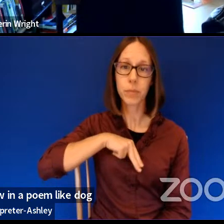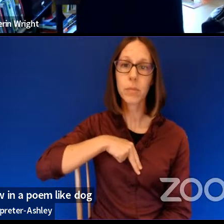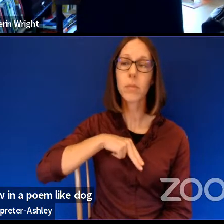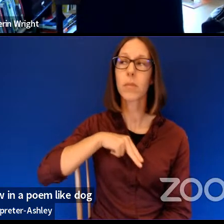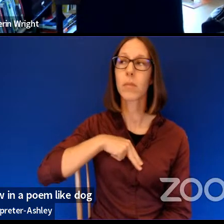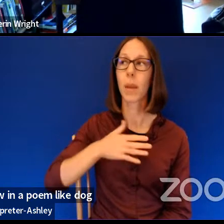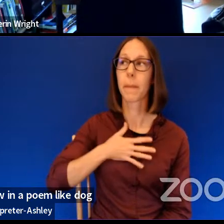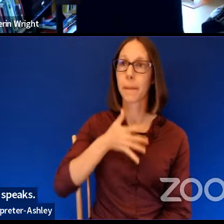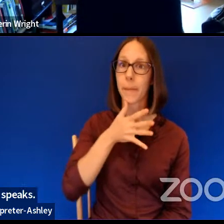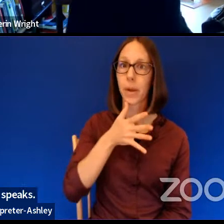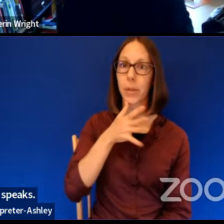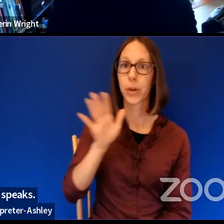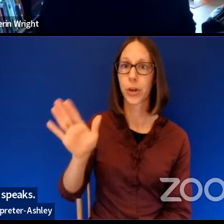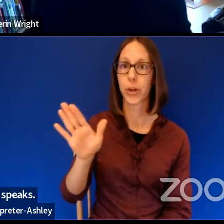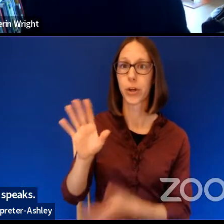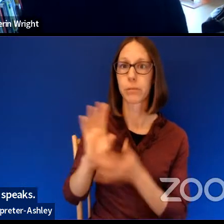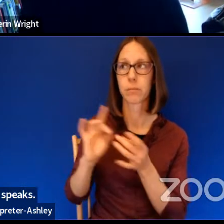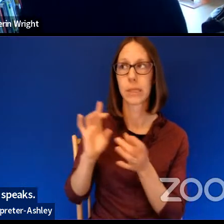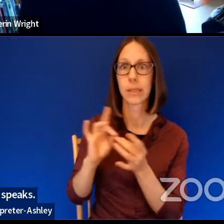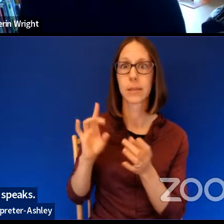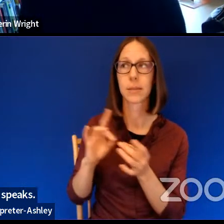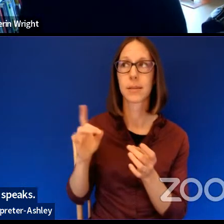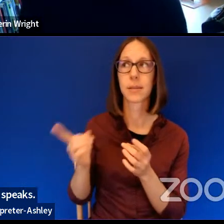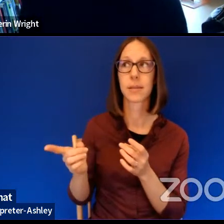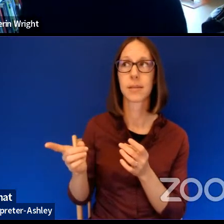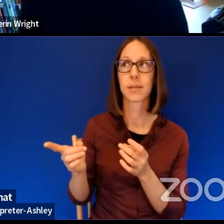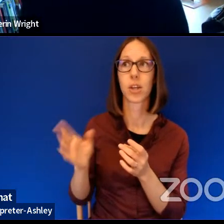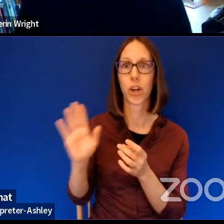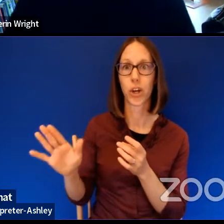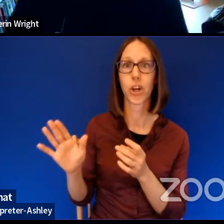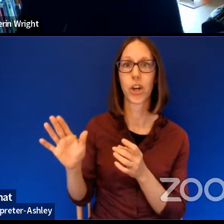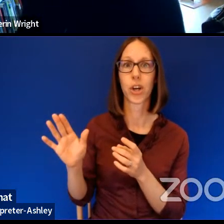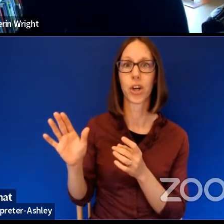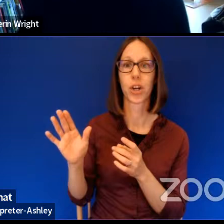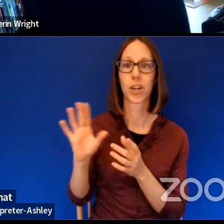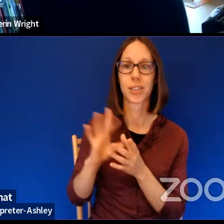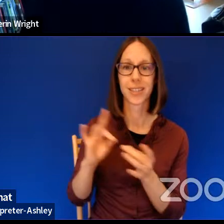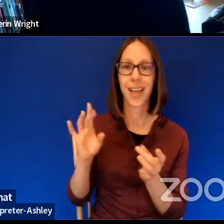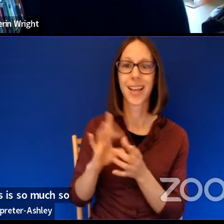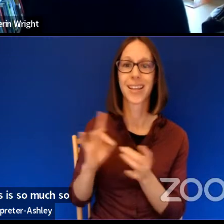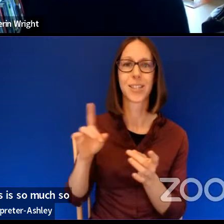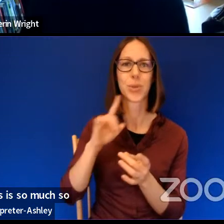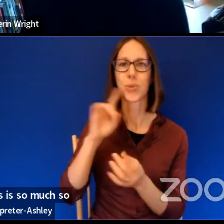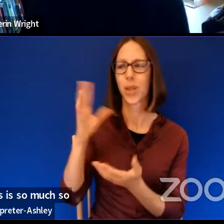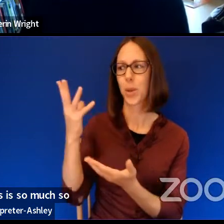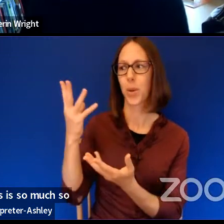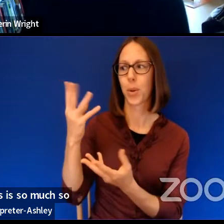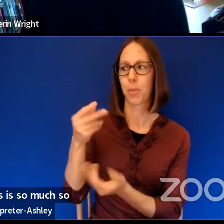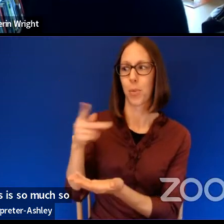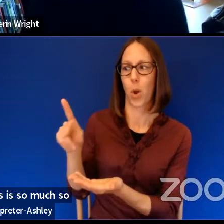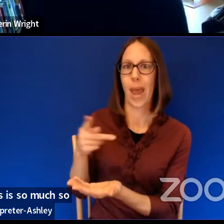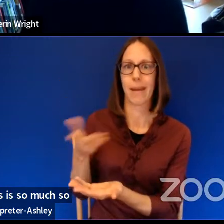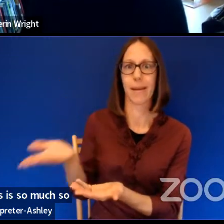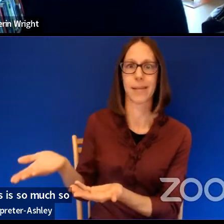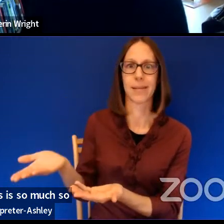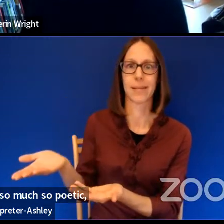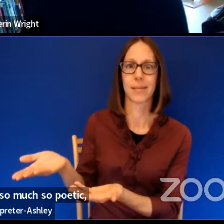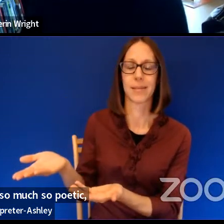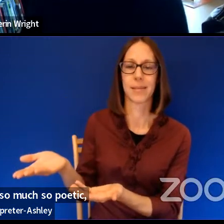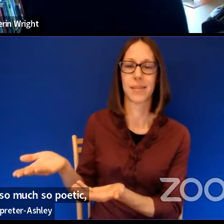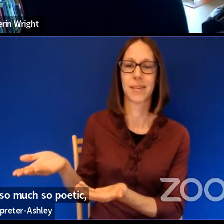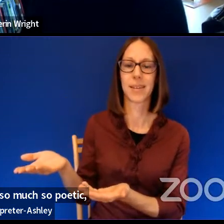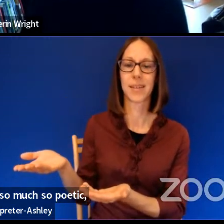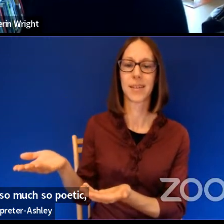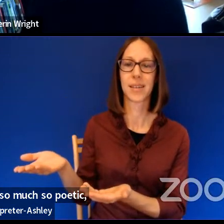I feel like what she says is so much, so poetic anyway, you know, and, and, and so